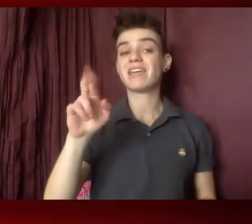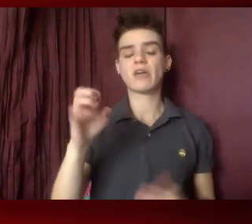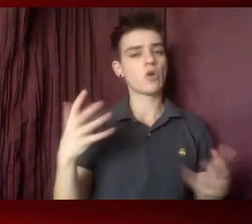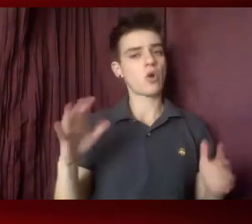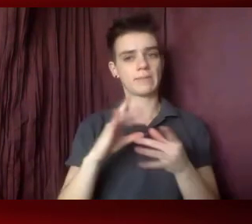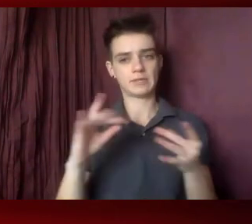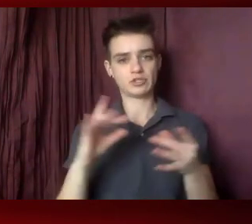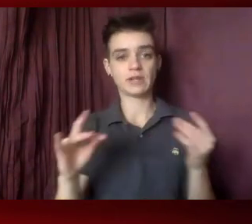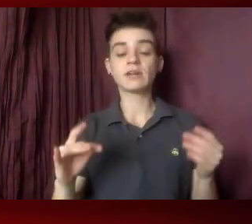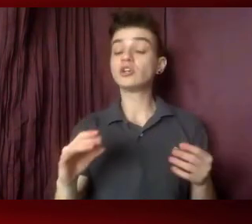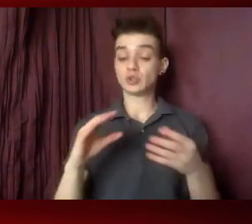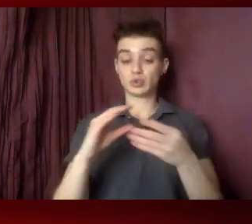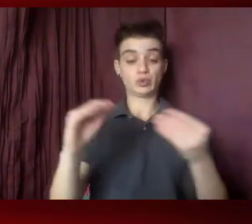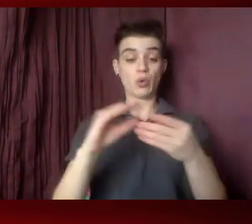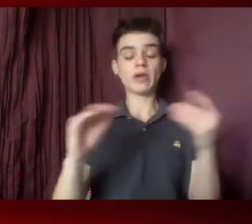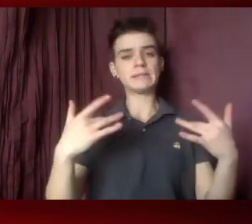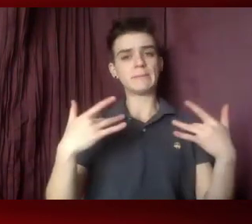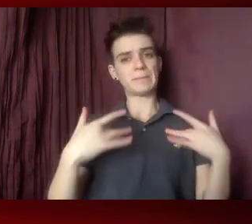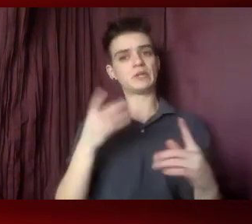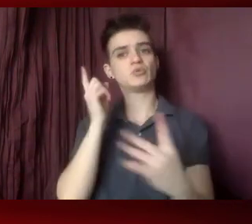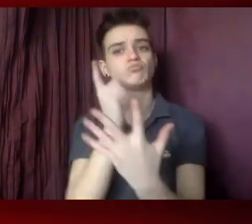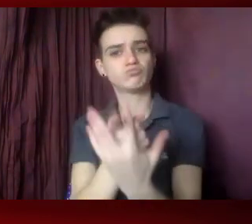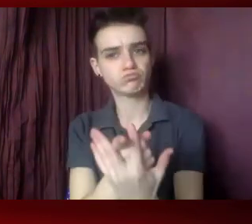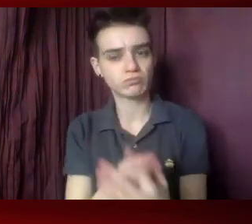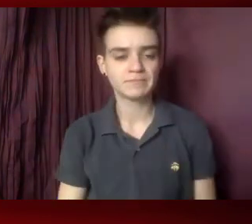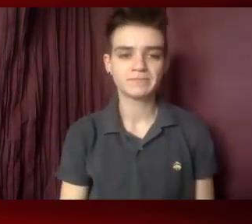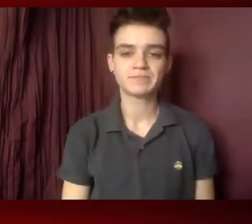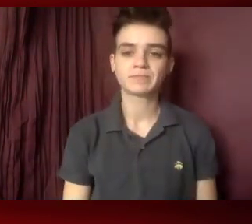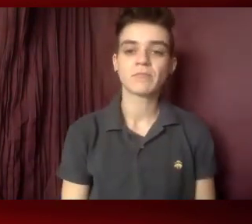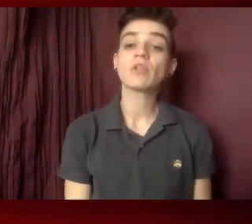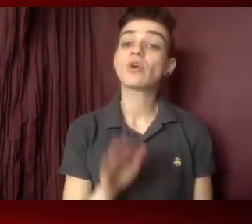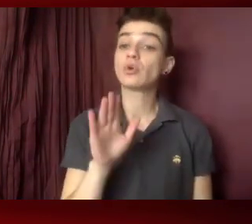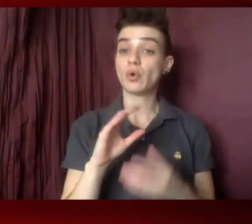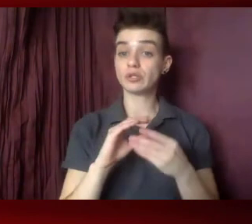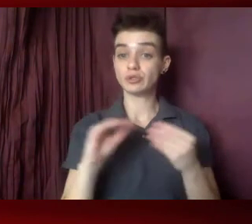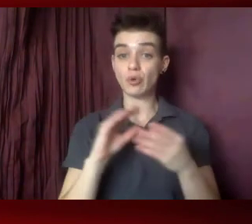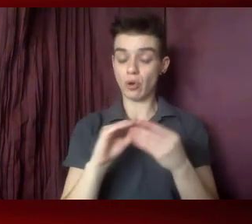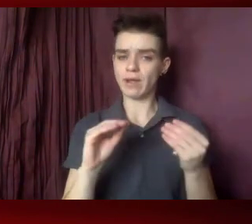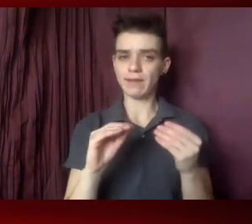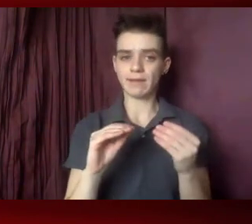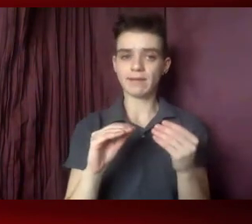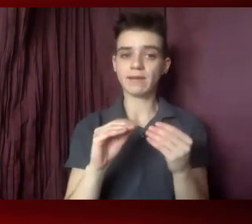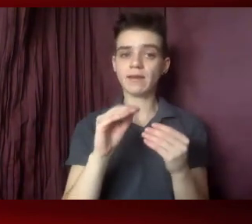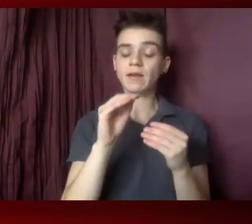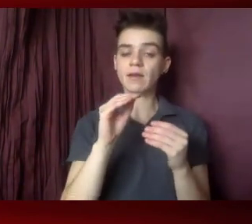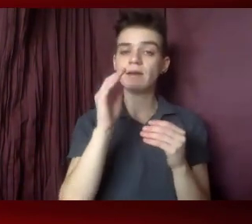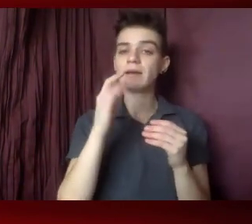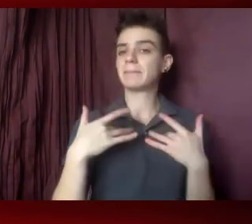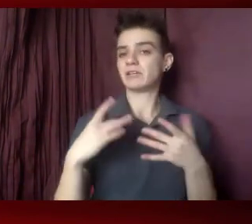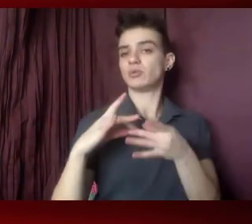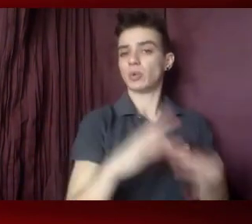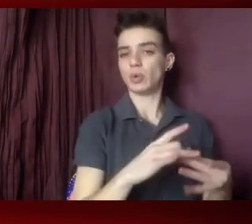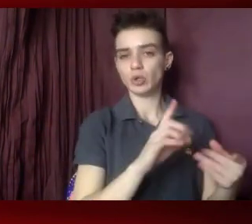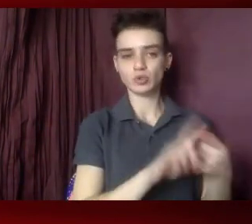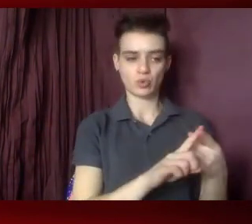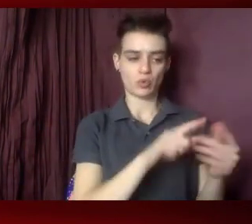stories stick and oftentimes your story will connect directly to one of the requests that are already